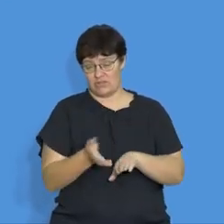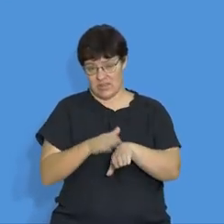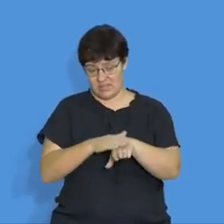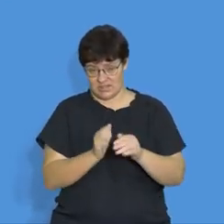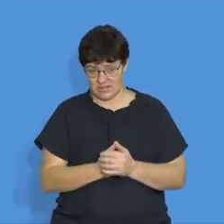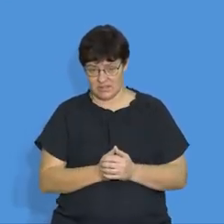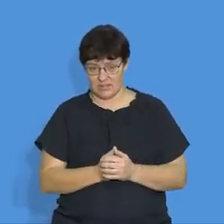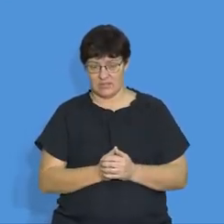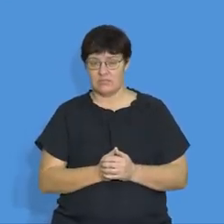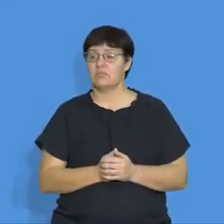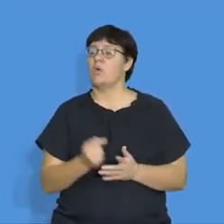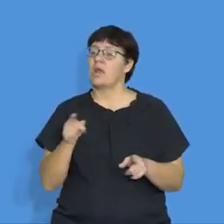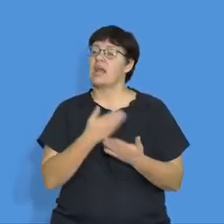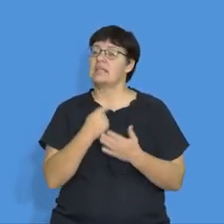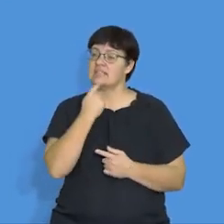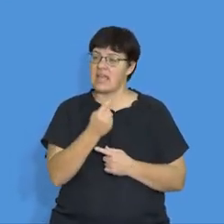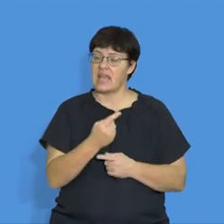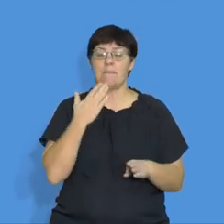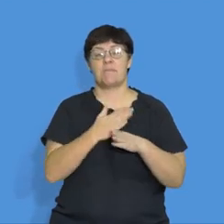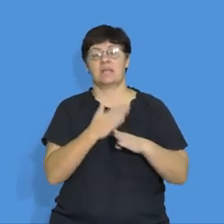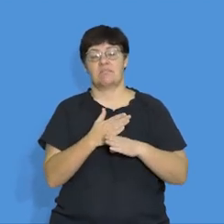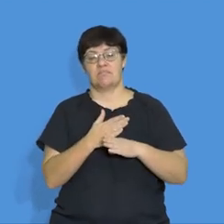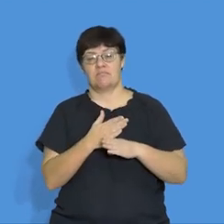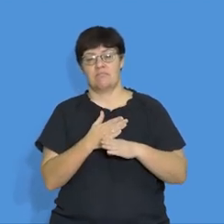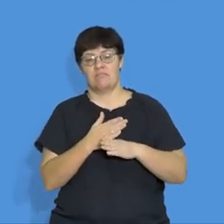can say also maximum work, right?